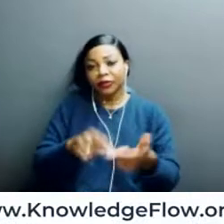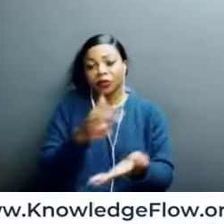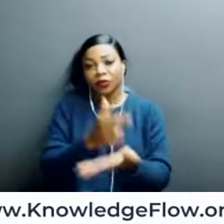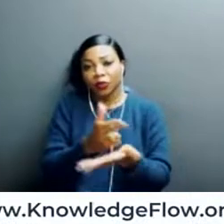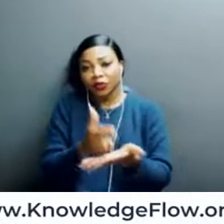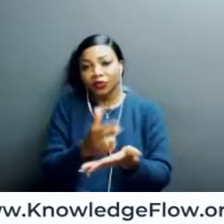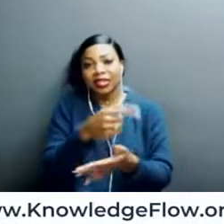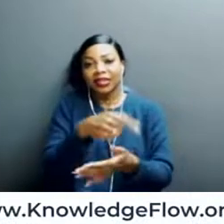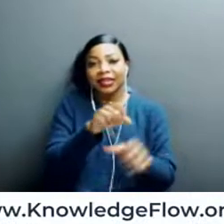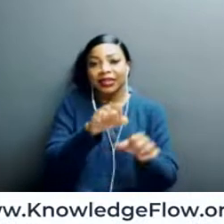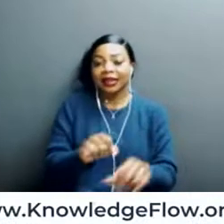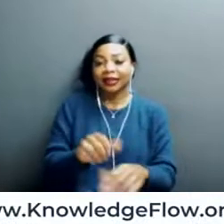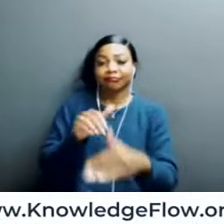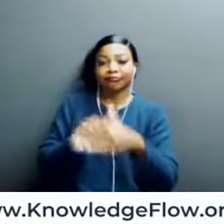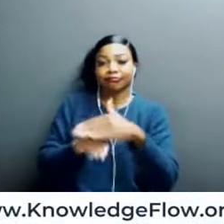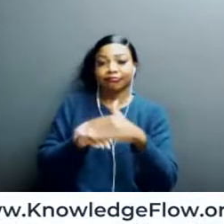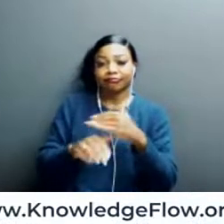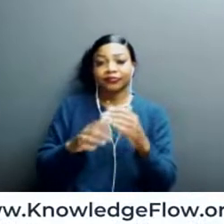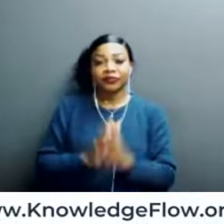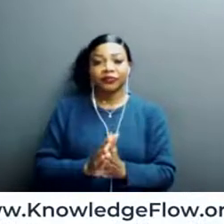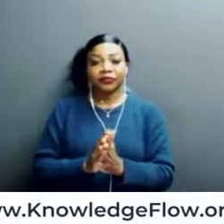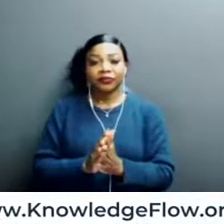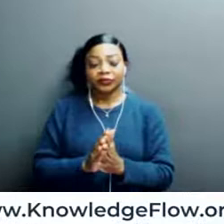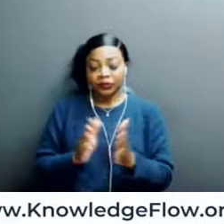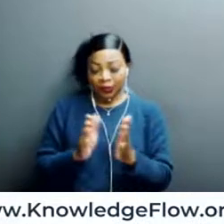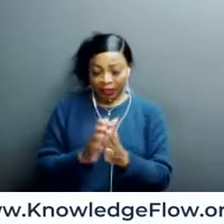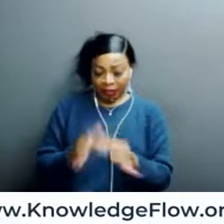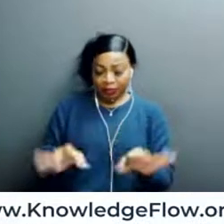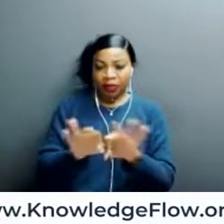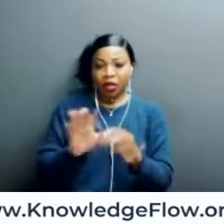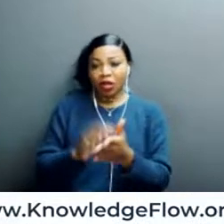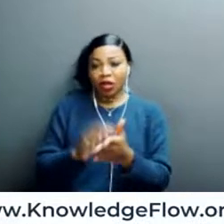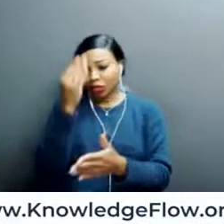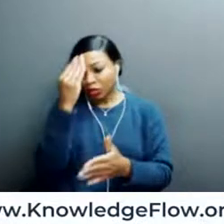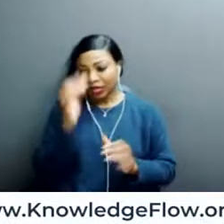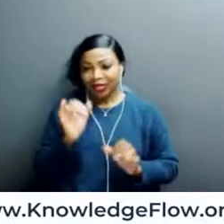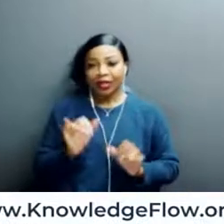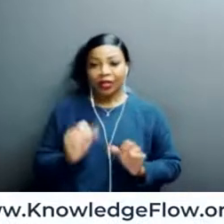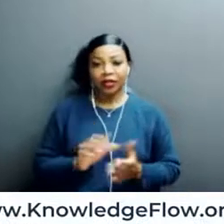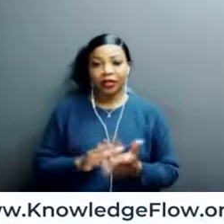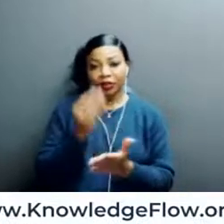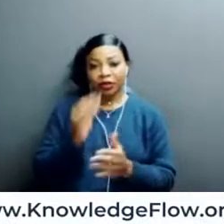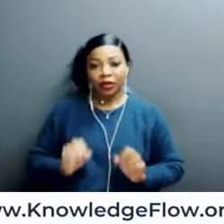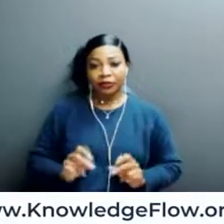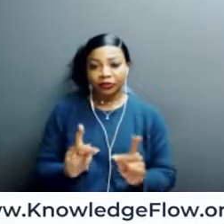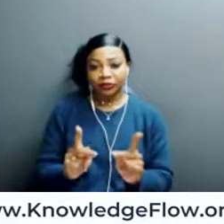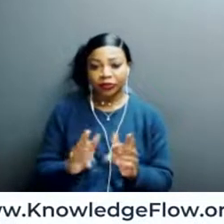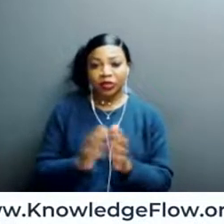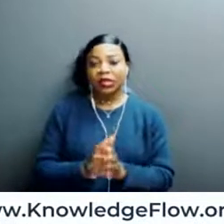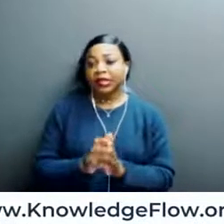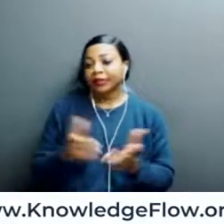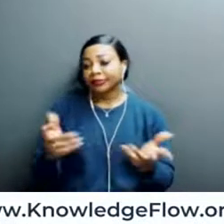return to. So it was about like really scaffolding that learning opportunity and not sort of like, here you have your 30 minute workshop,